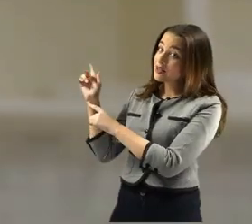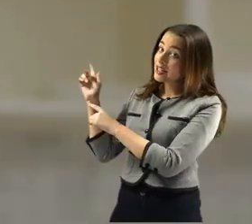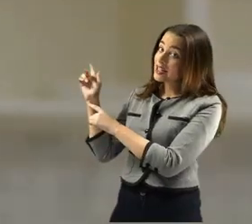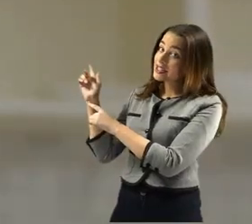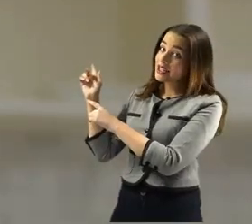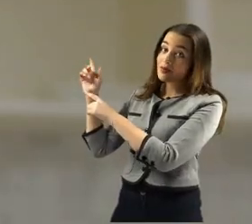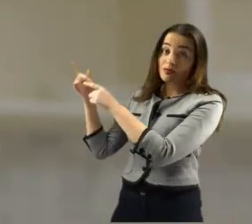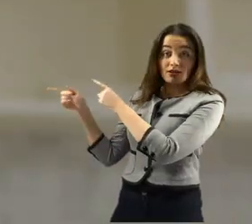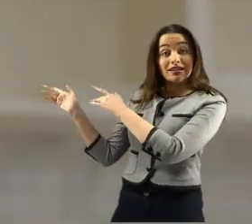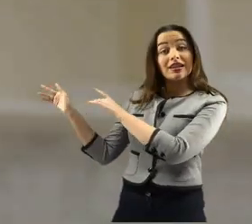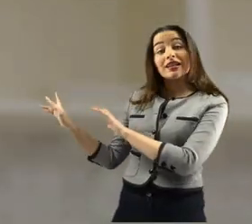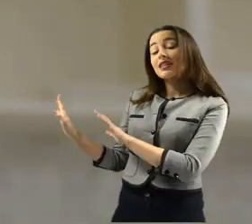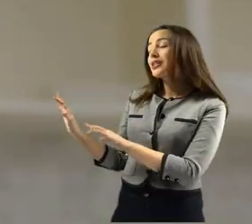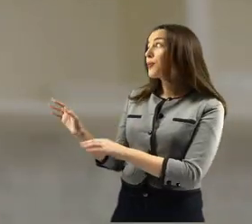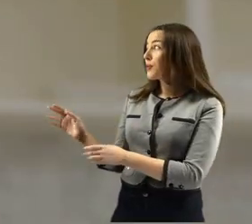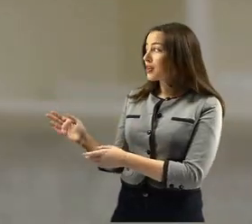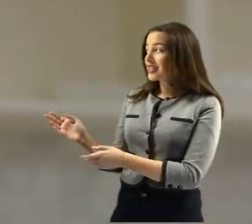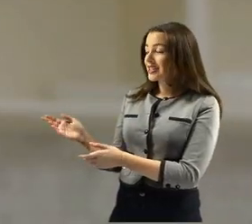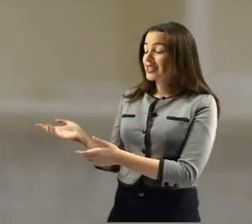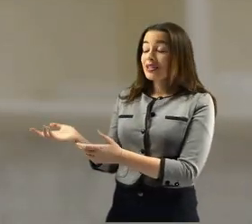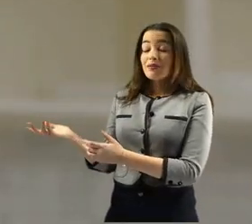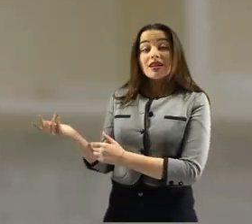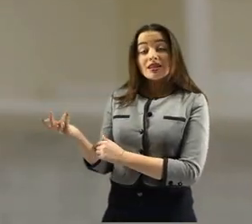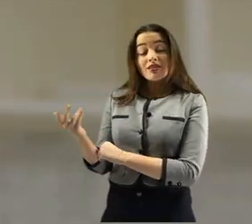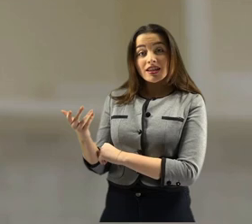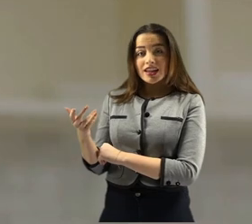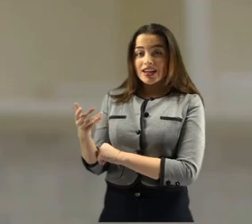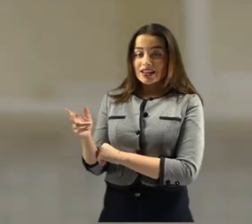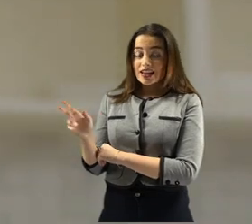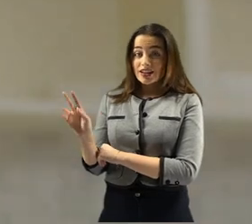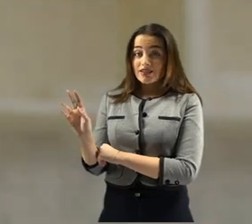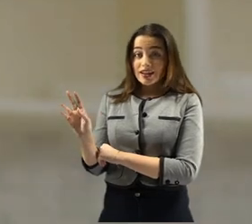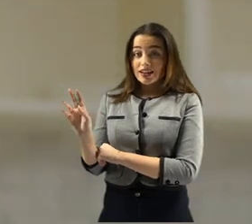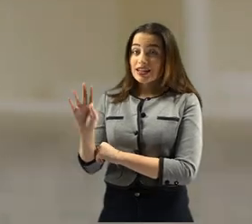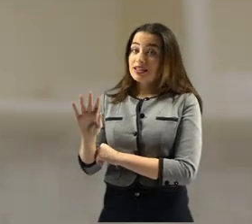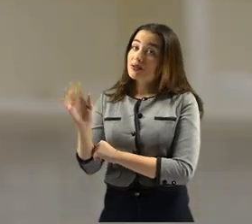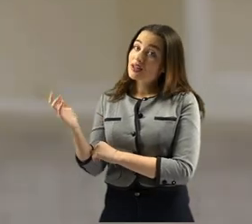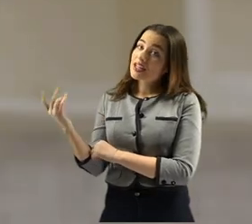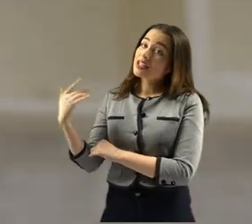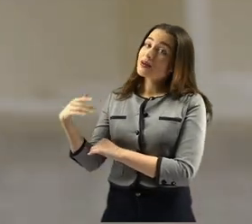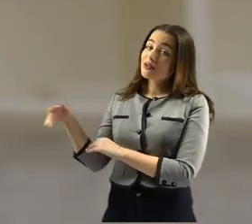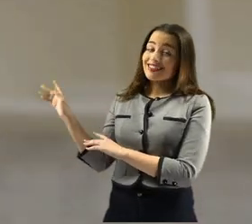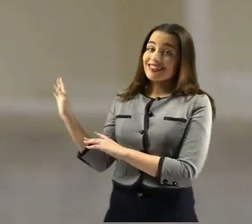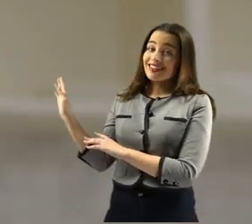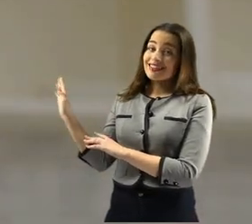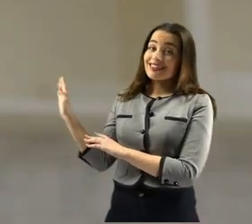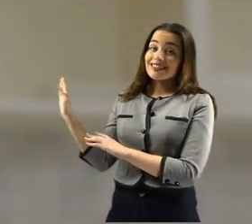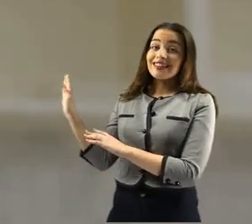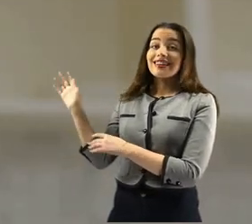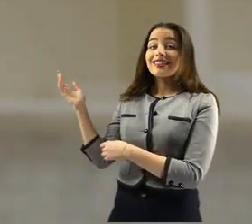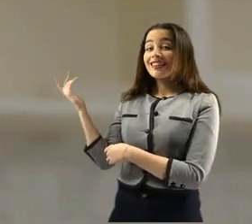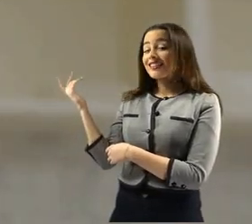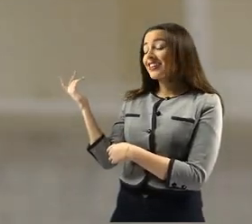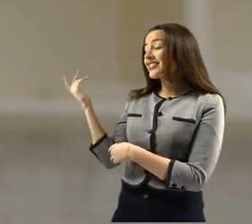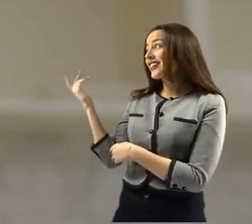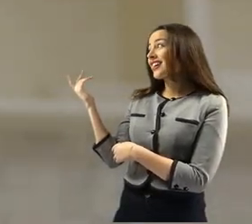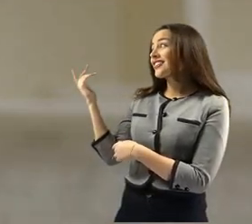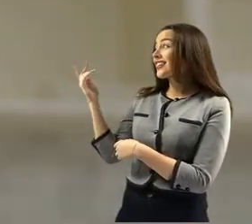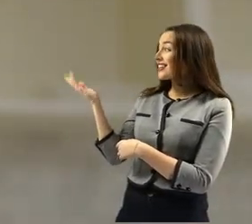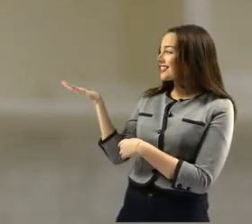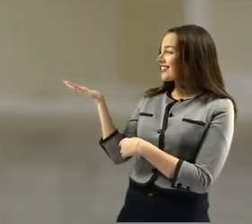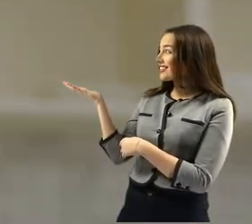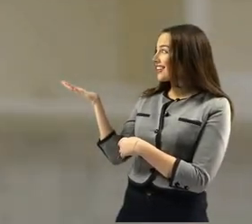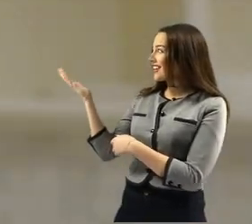But imagine for a moment, if you were born deaf, never having experienced sound, let alone language. How would you think? This is the